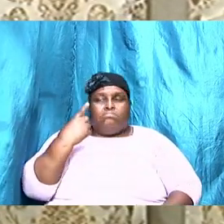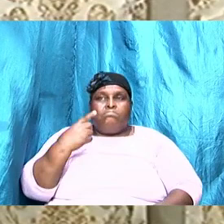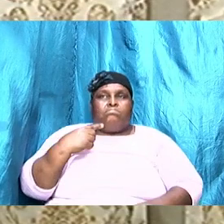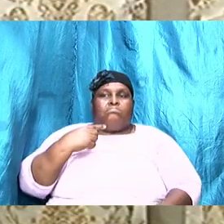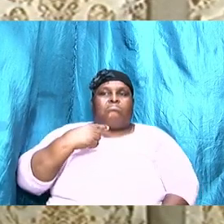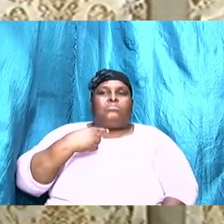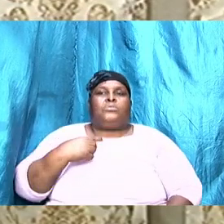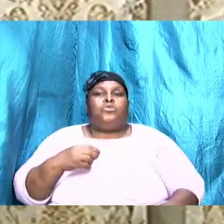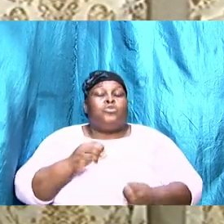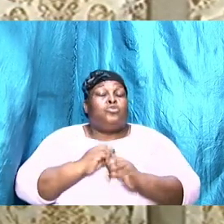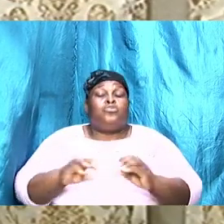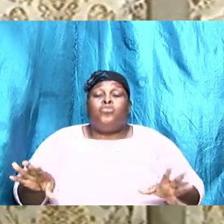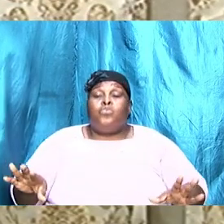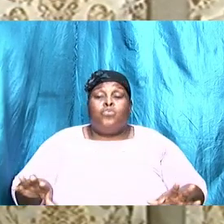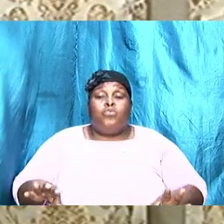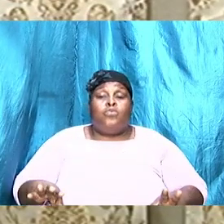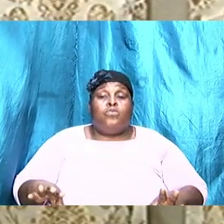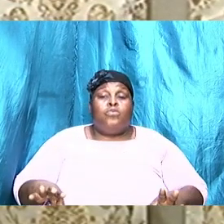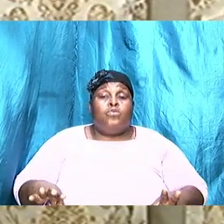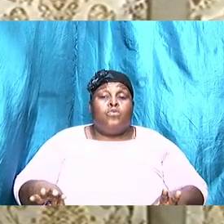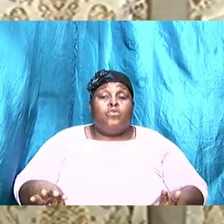write it off